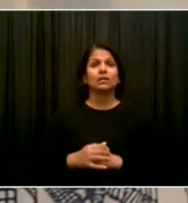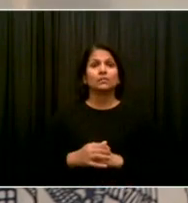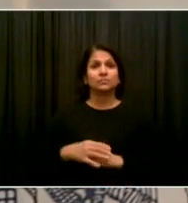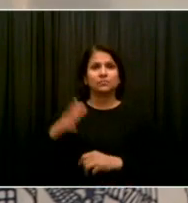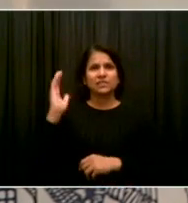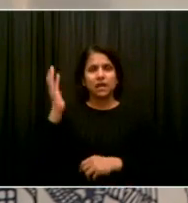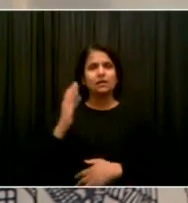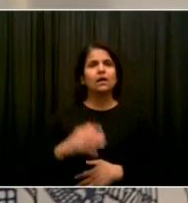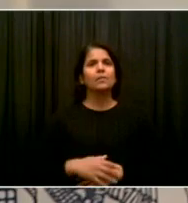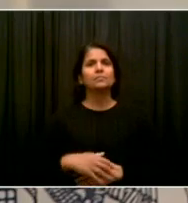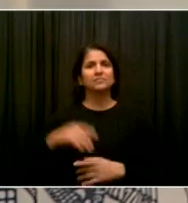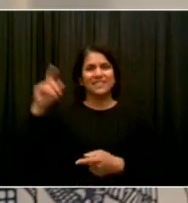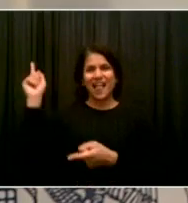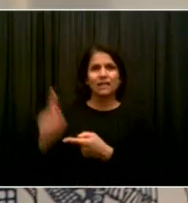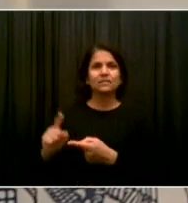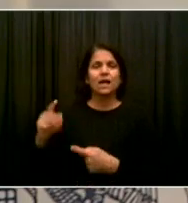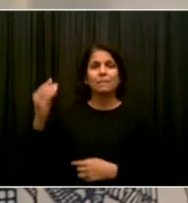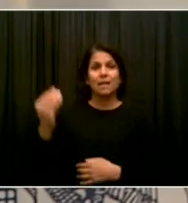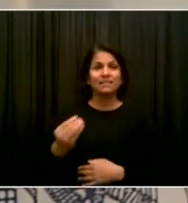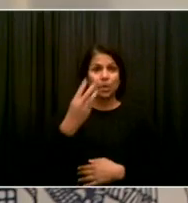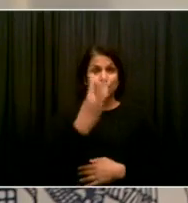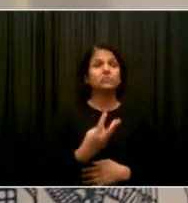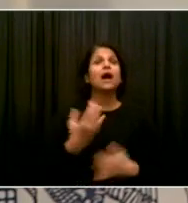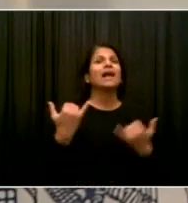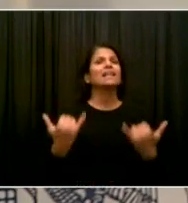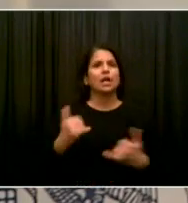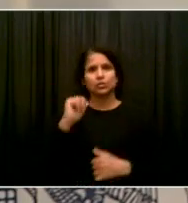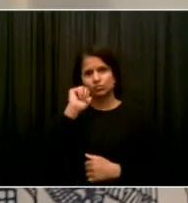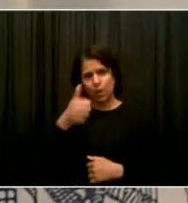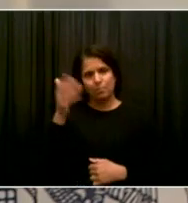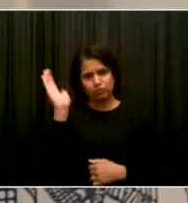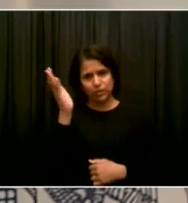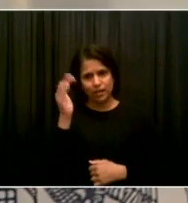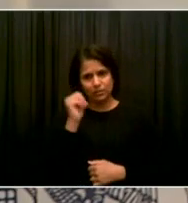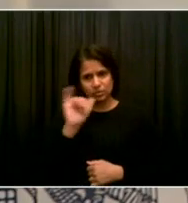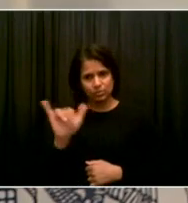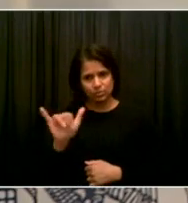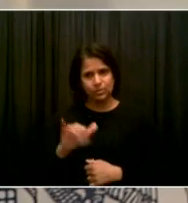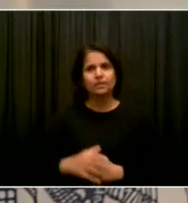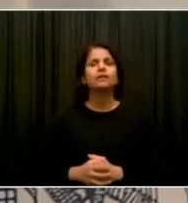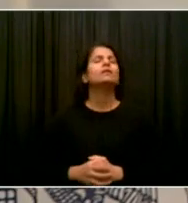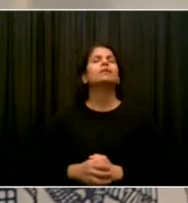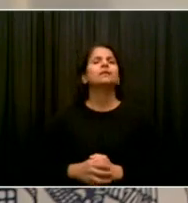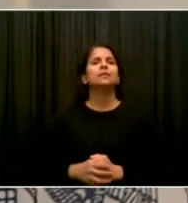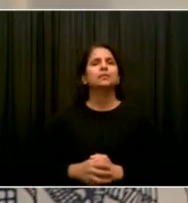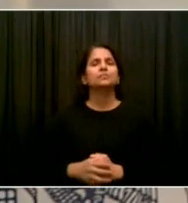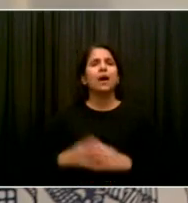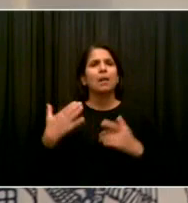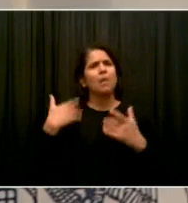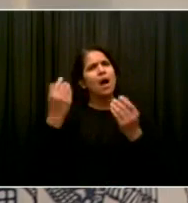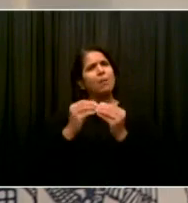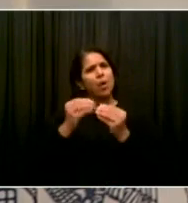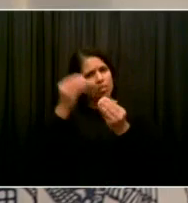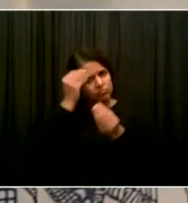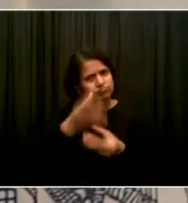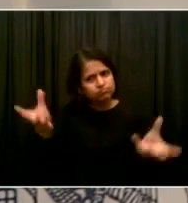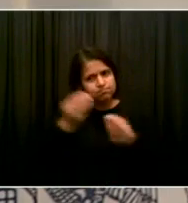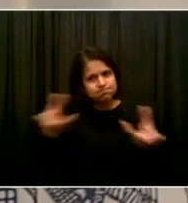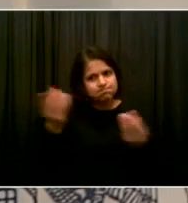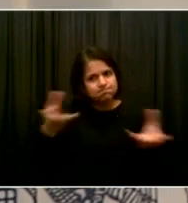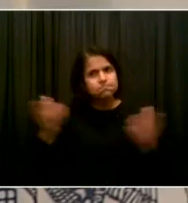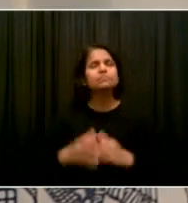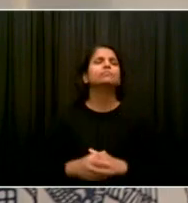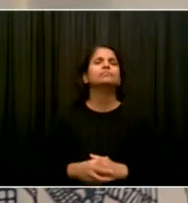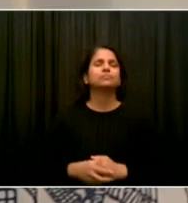just to make sure we're providing some extra high level of information to people. And everyone look, uh, New Yorkers should be